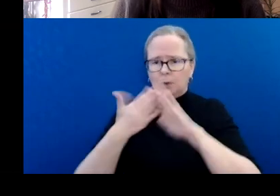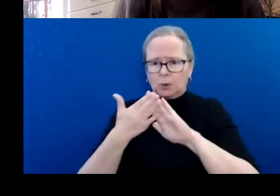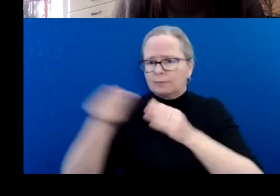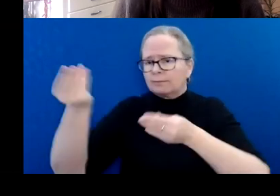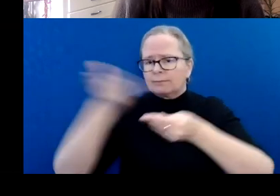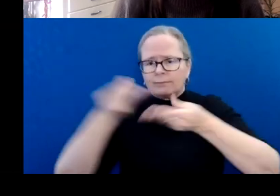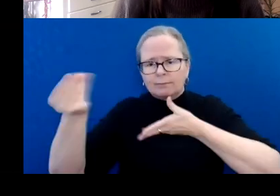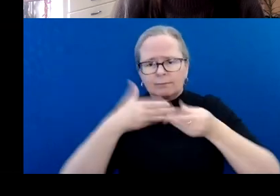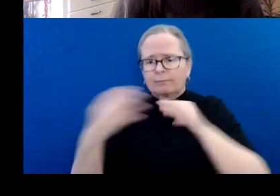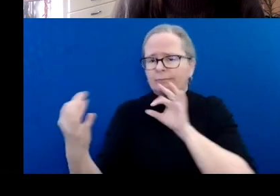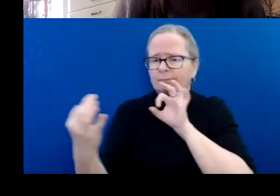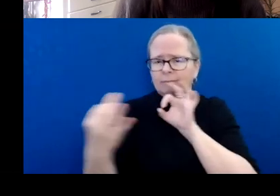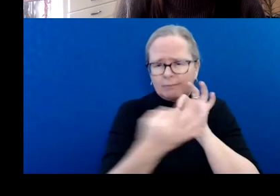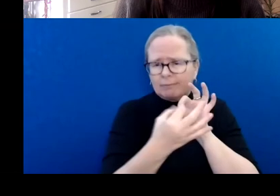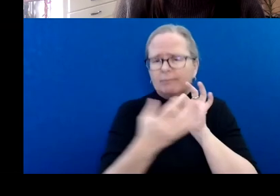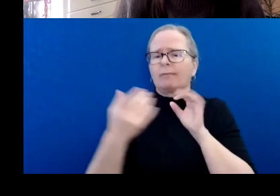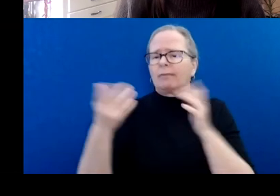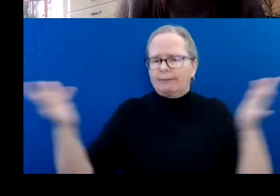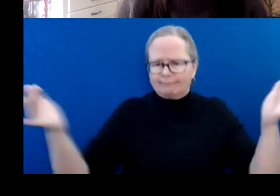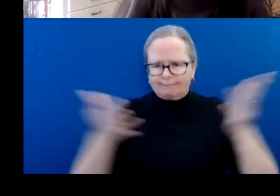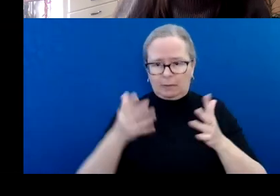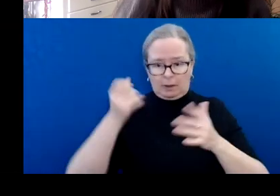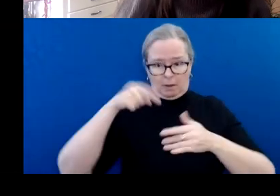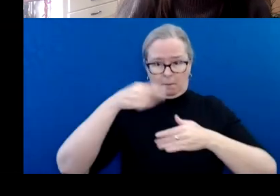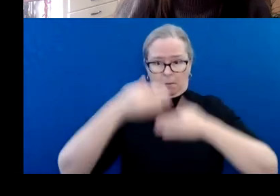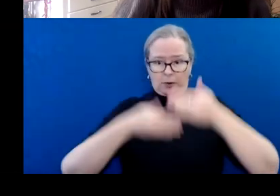iterative process that is intended to be responsive.